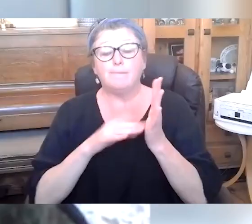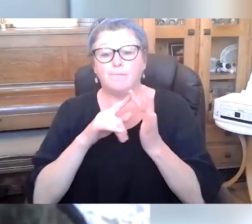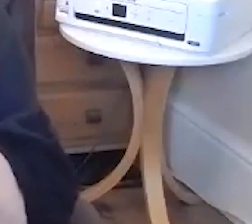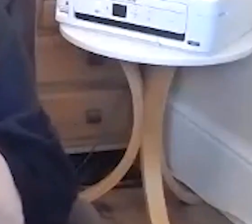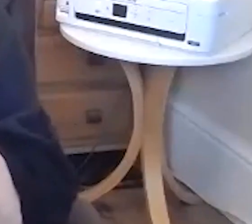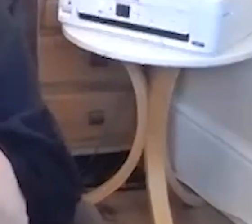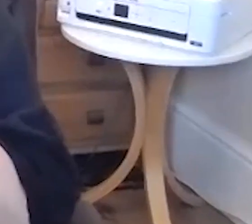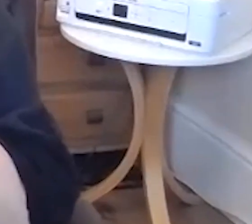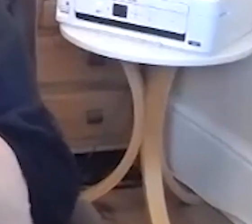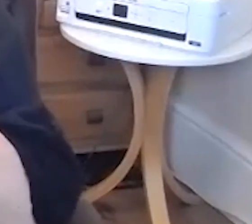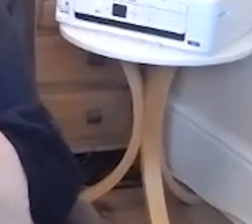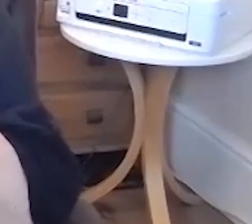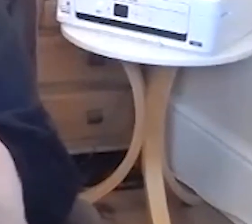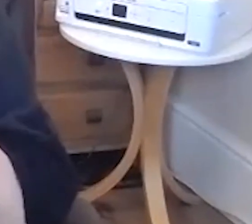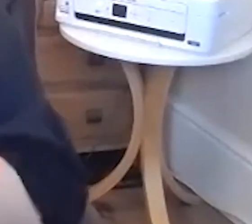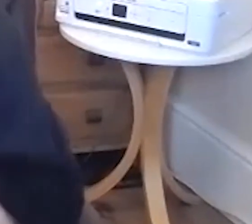to working with you.